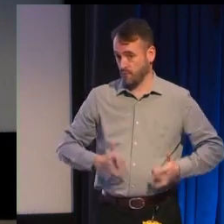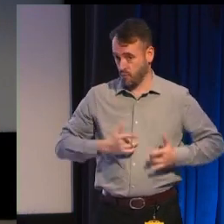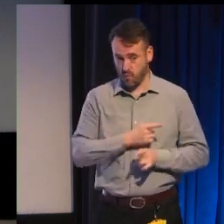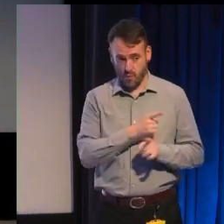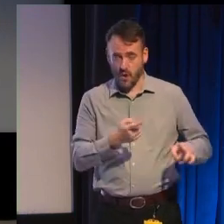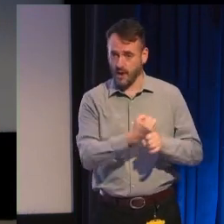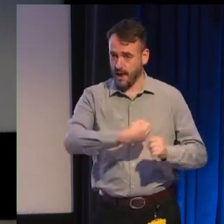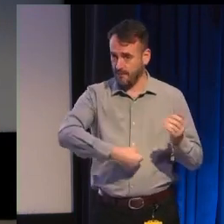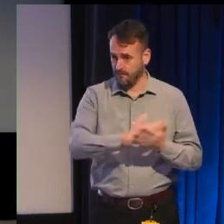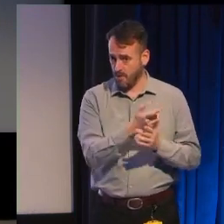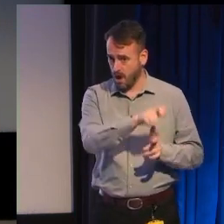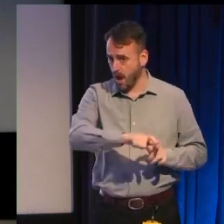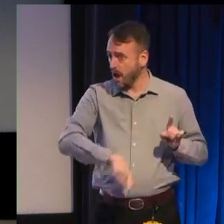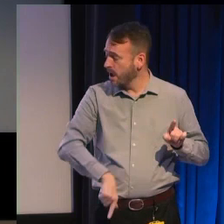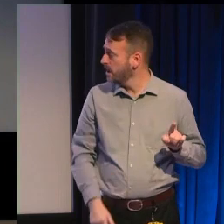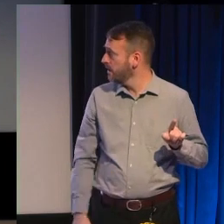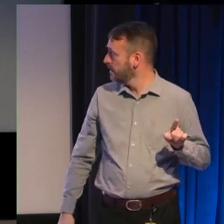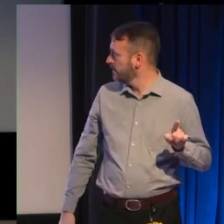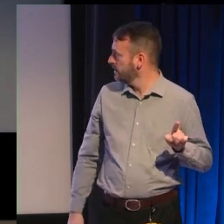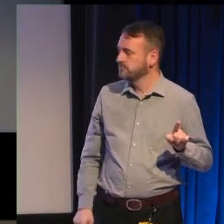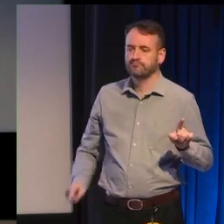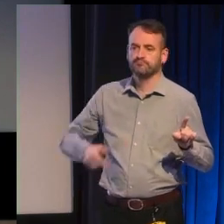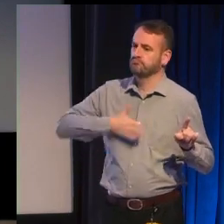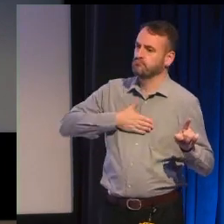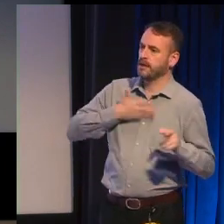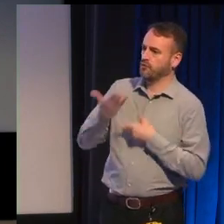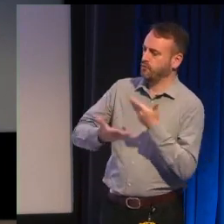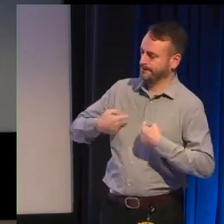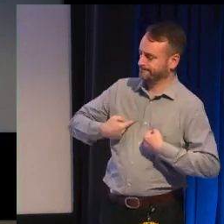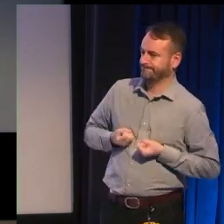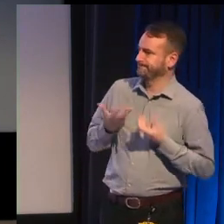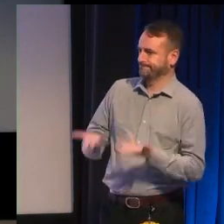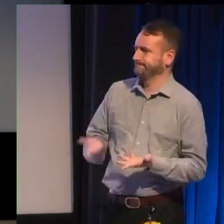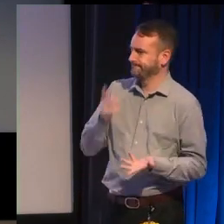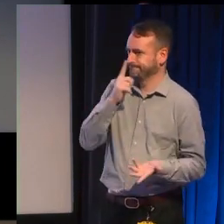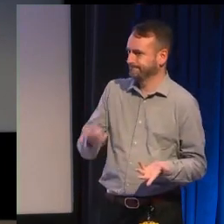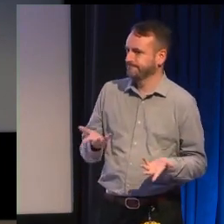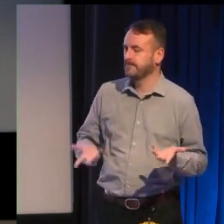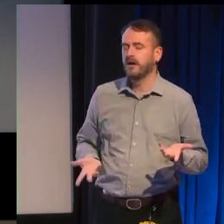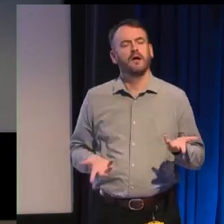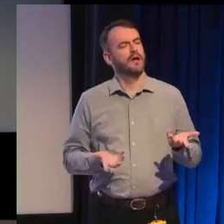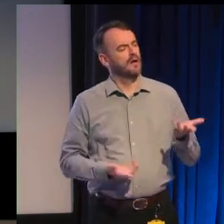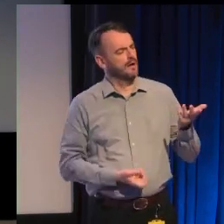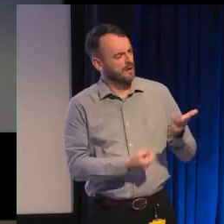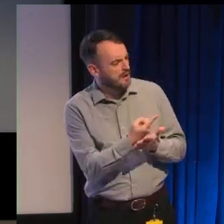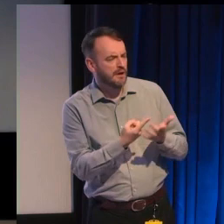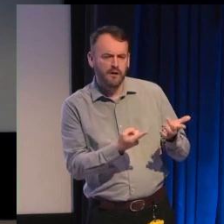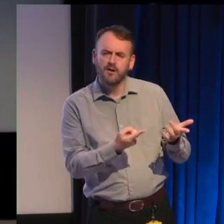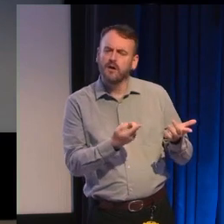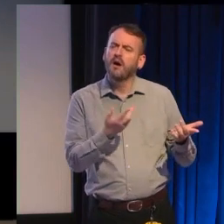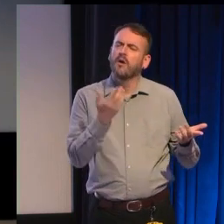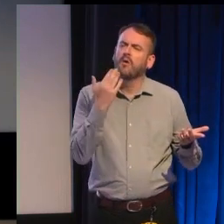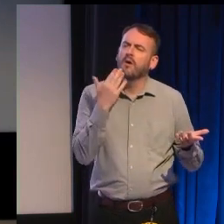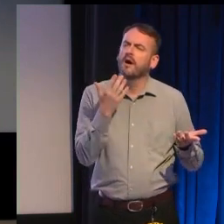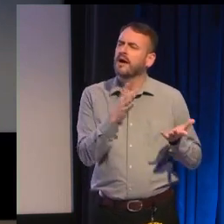that's not my story to tell and this comes up sometimes when there's a question about